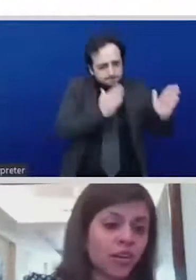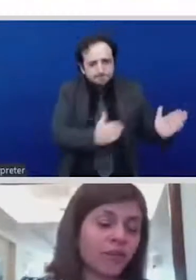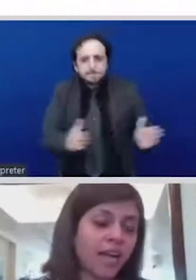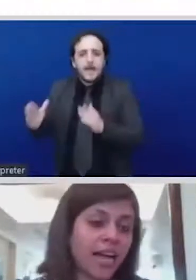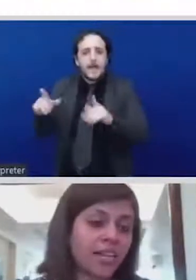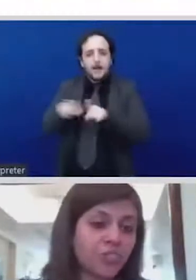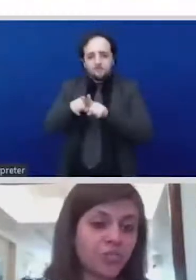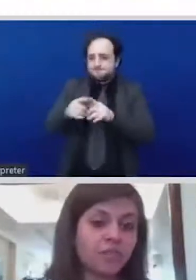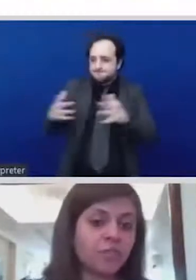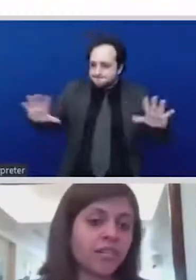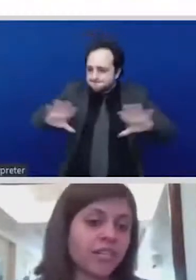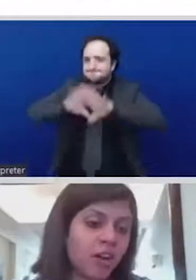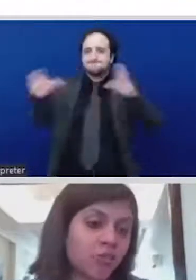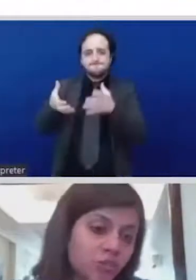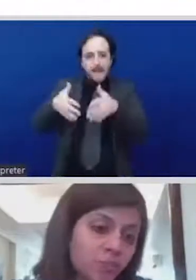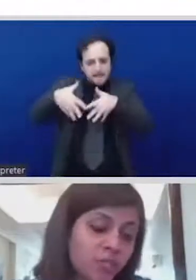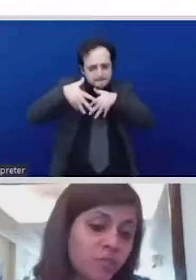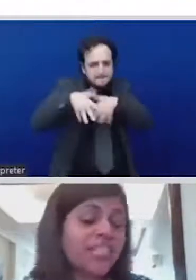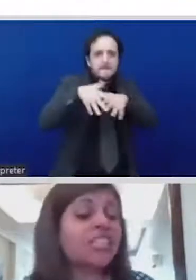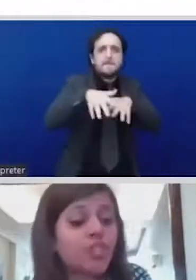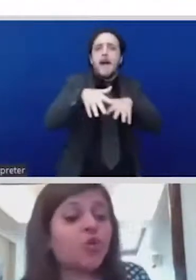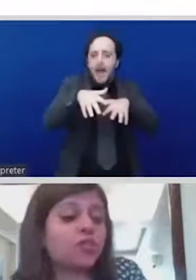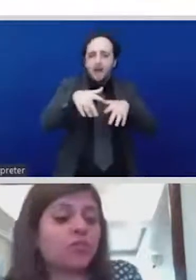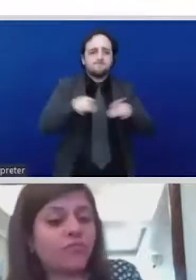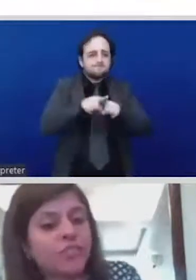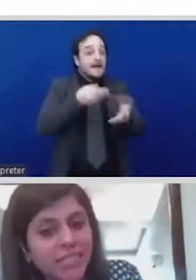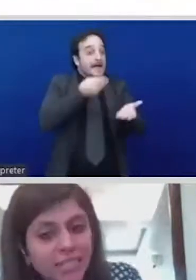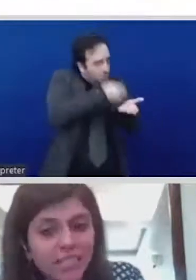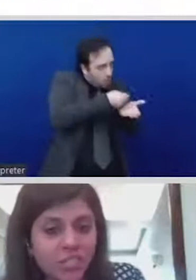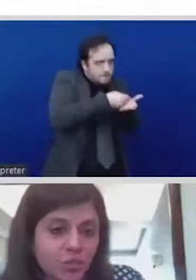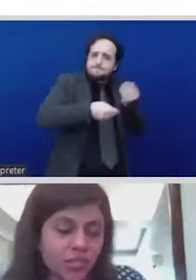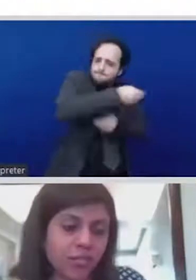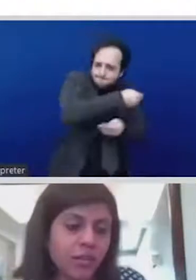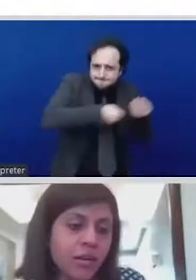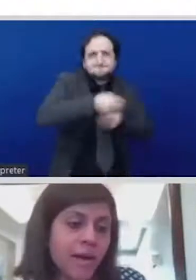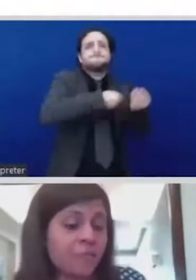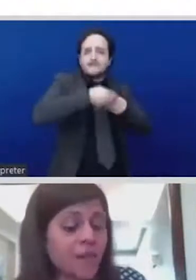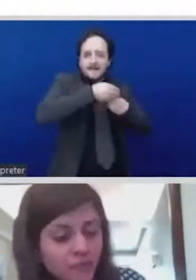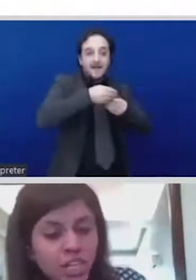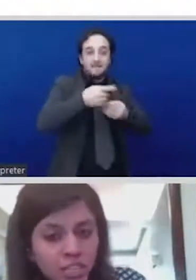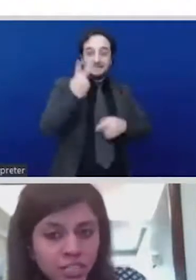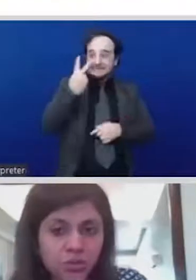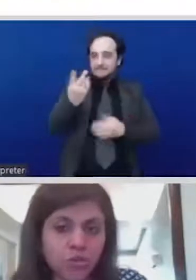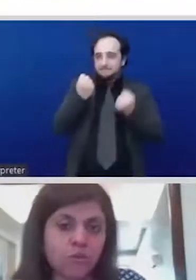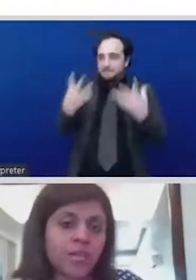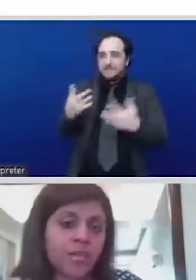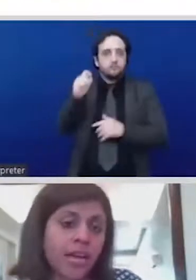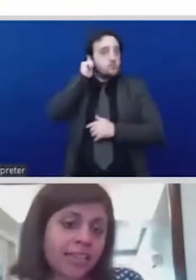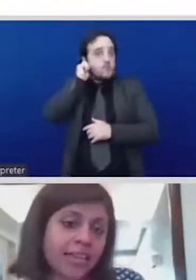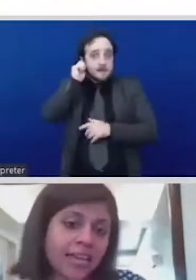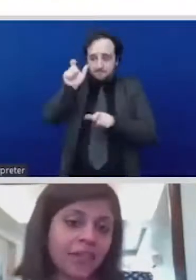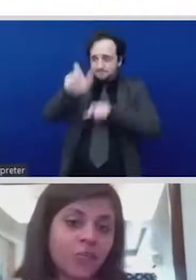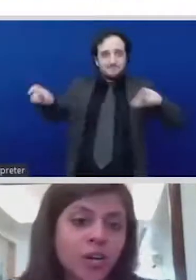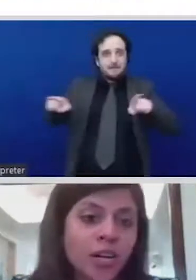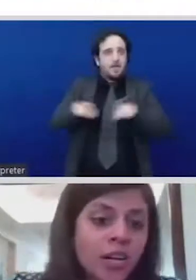had to assume the burden in household responsibilities which also further increased during the pandemic and which continues to and the